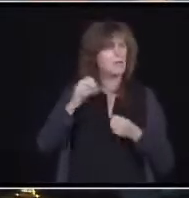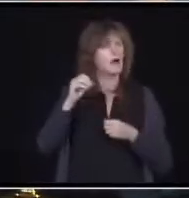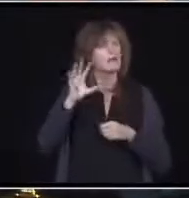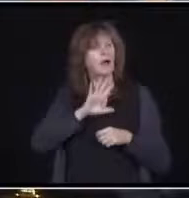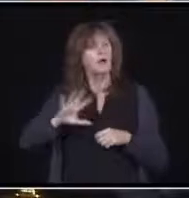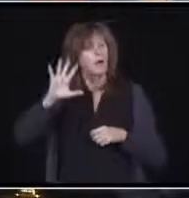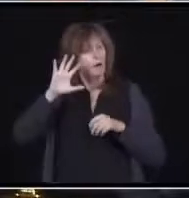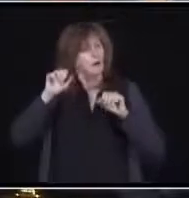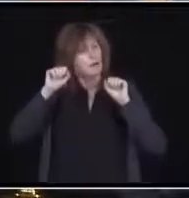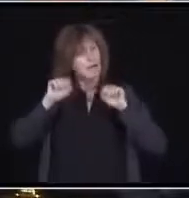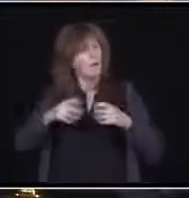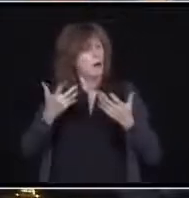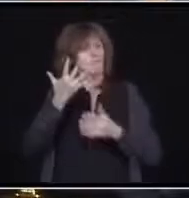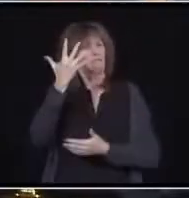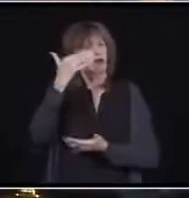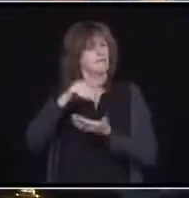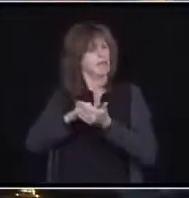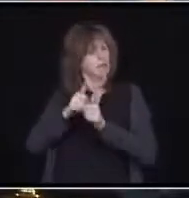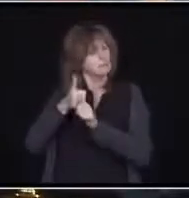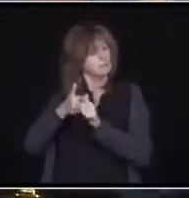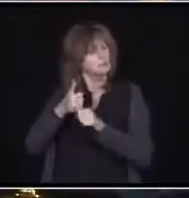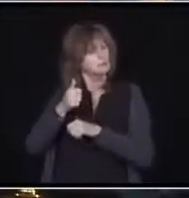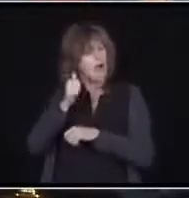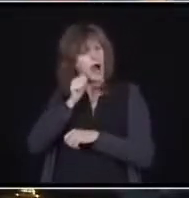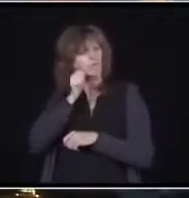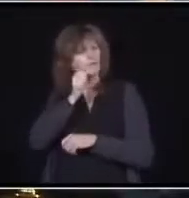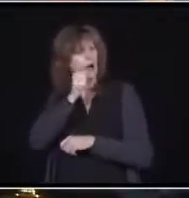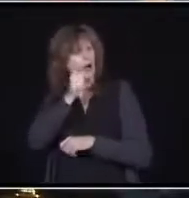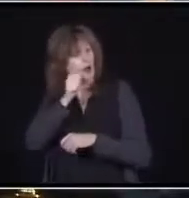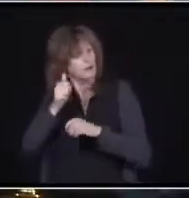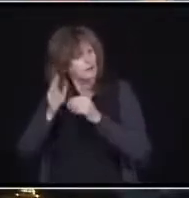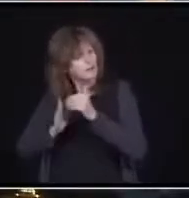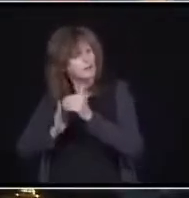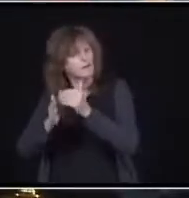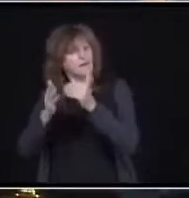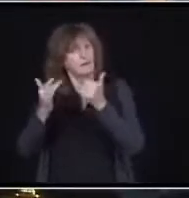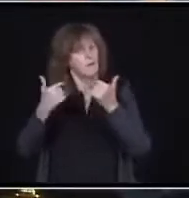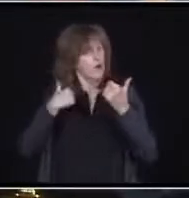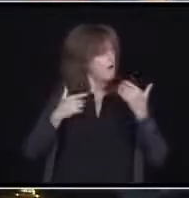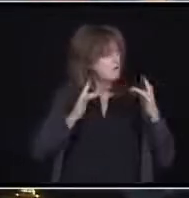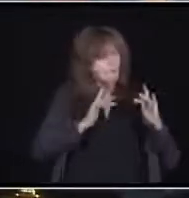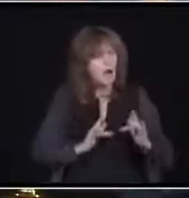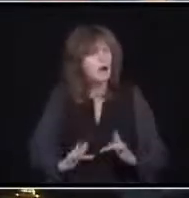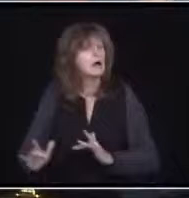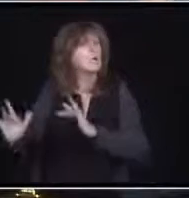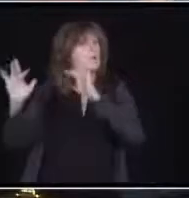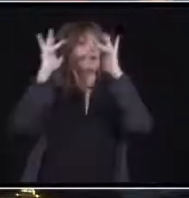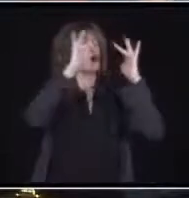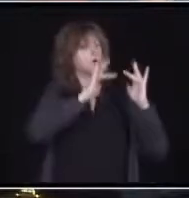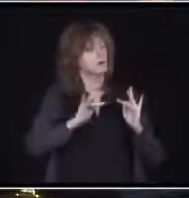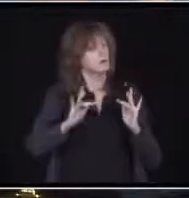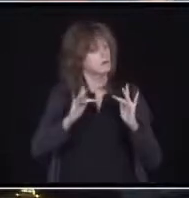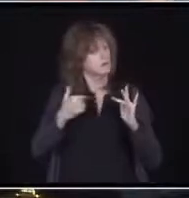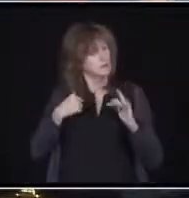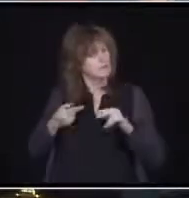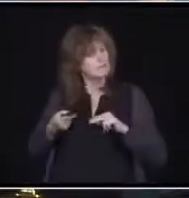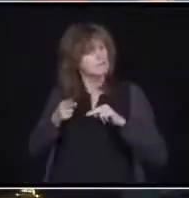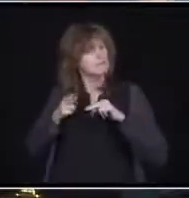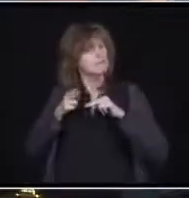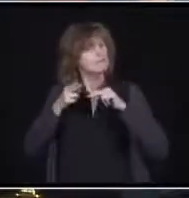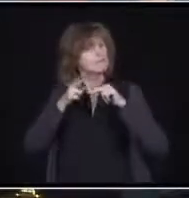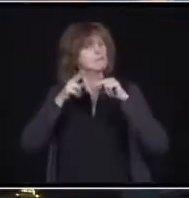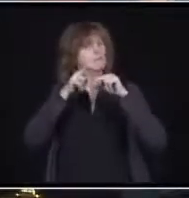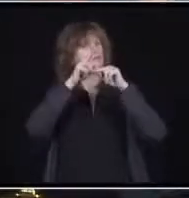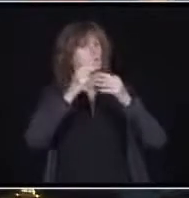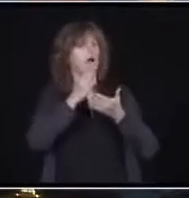tests per day. We now have a network, but we're building on that network. And we've reached out to our universities who are